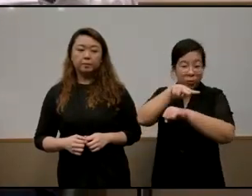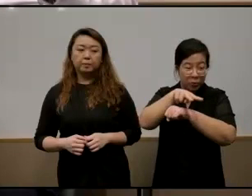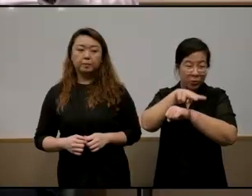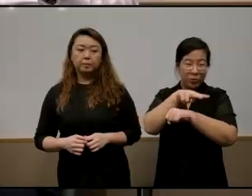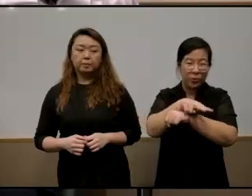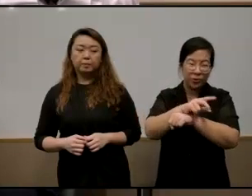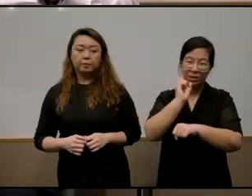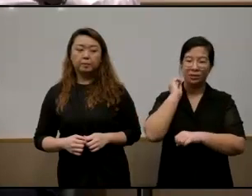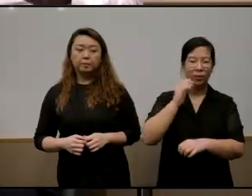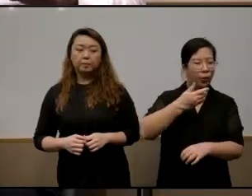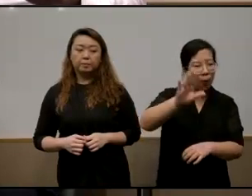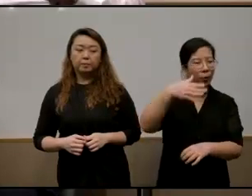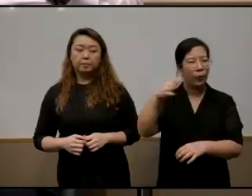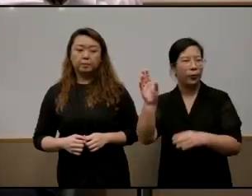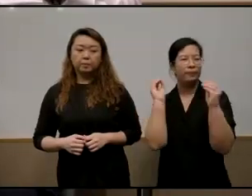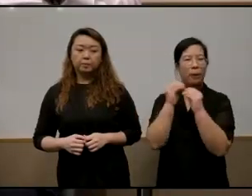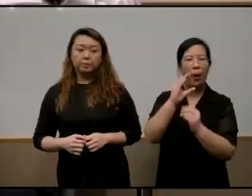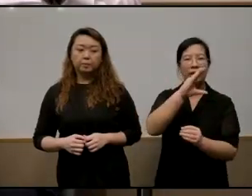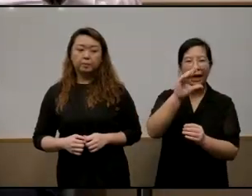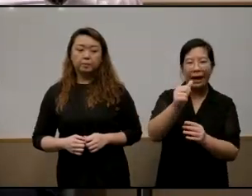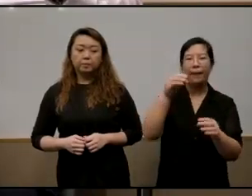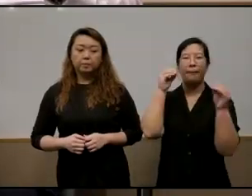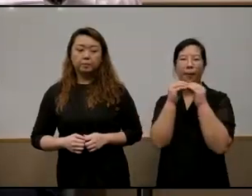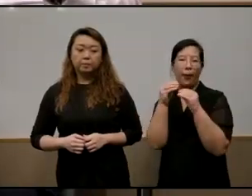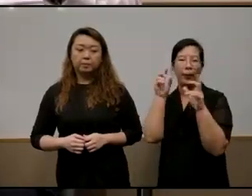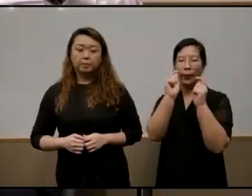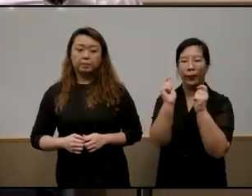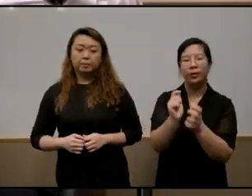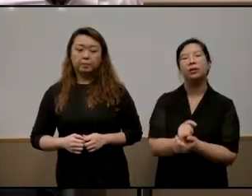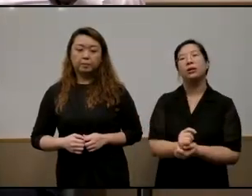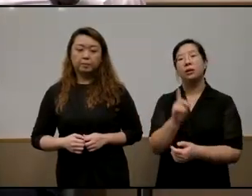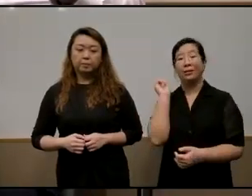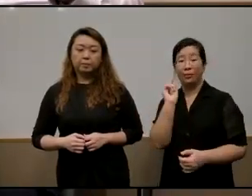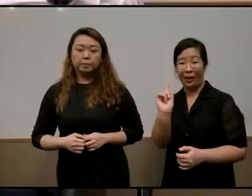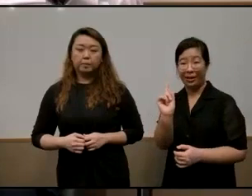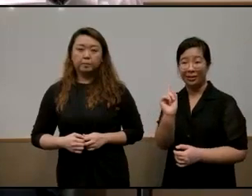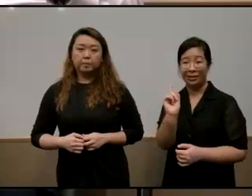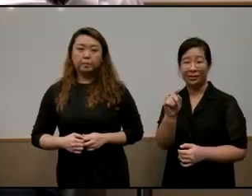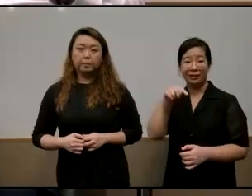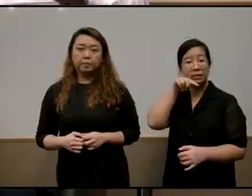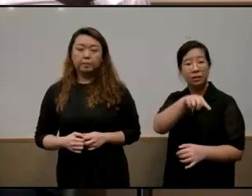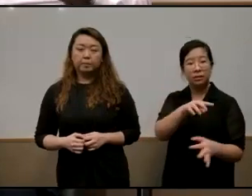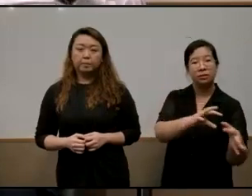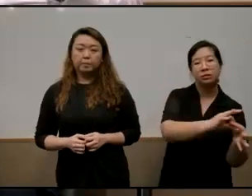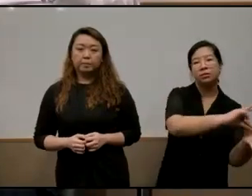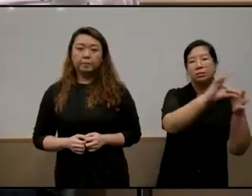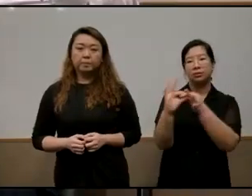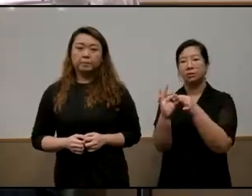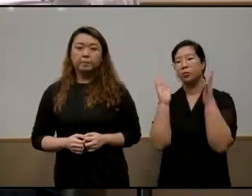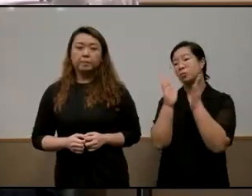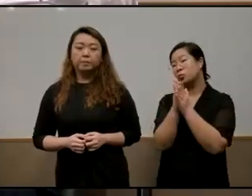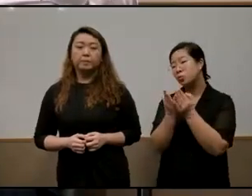to extracurricular activities to tuition centers but this term this term transcends in the book